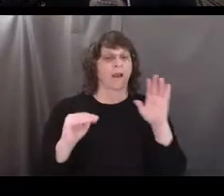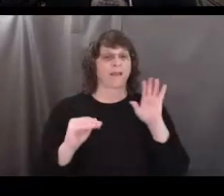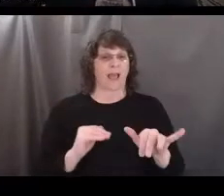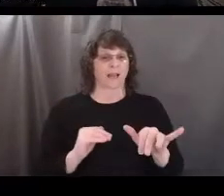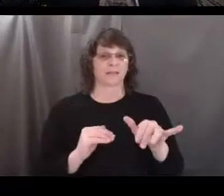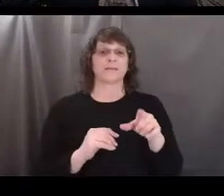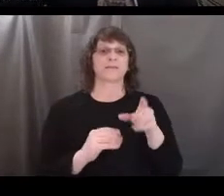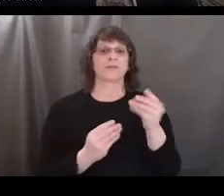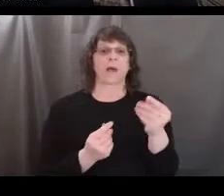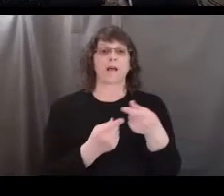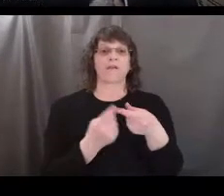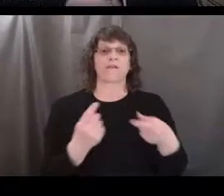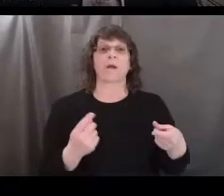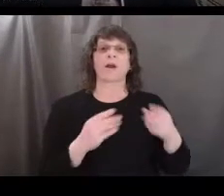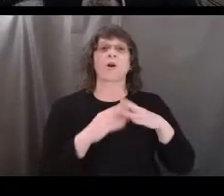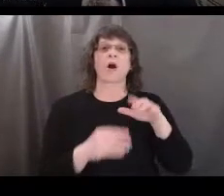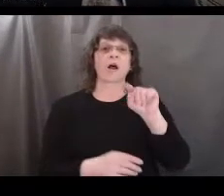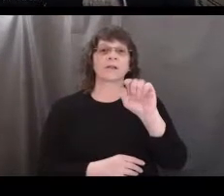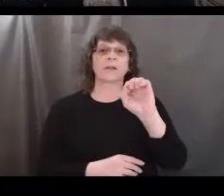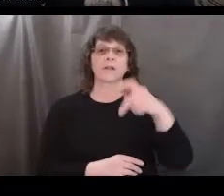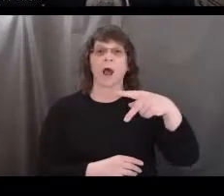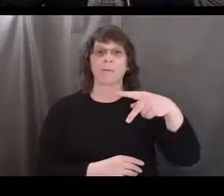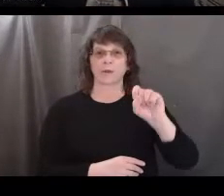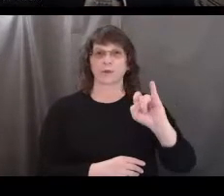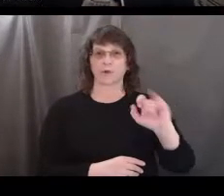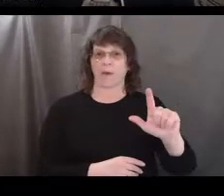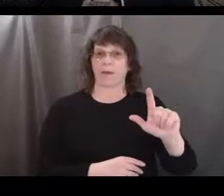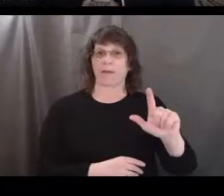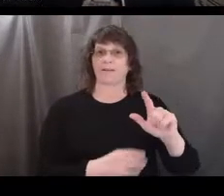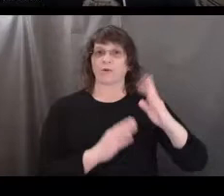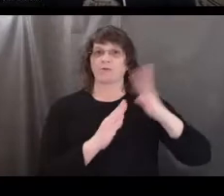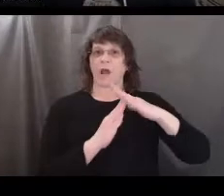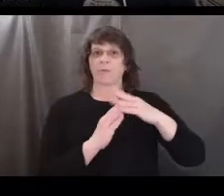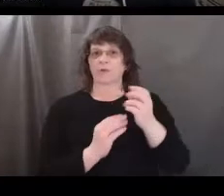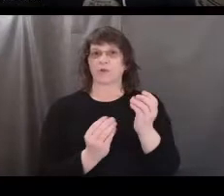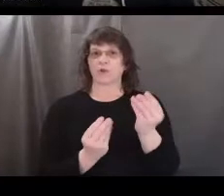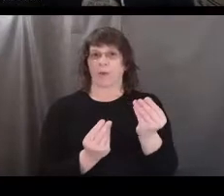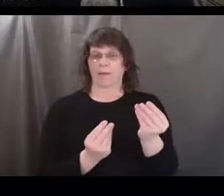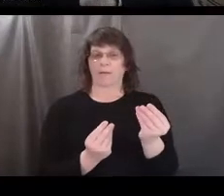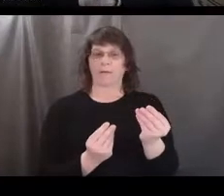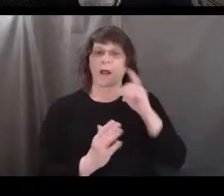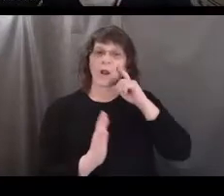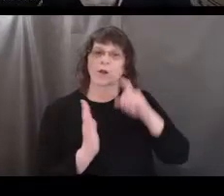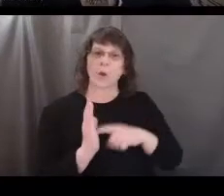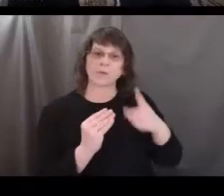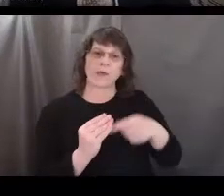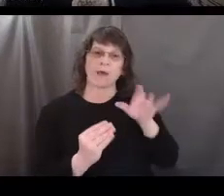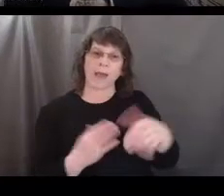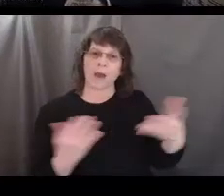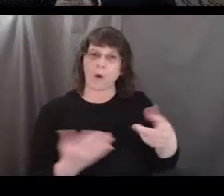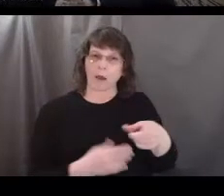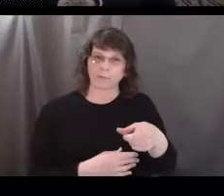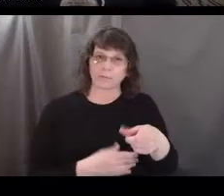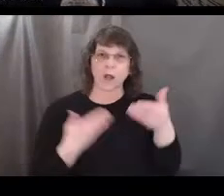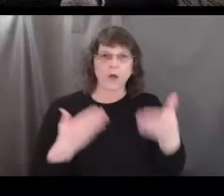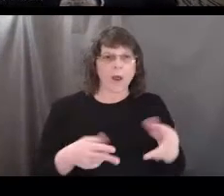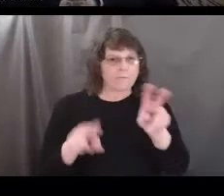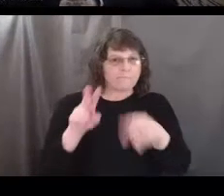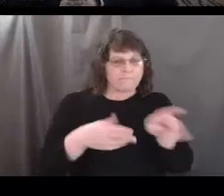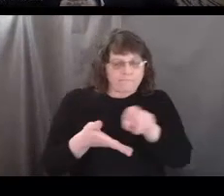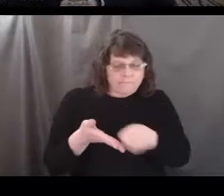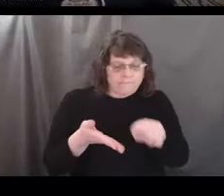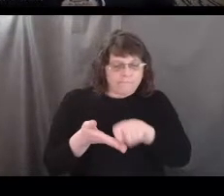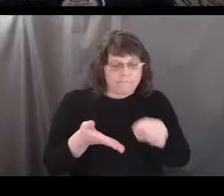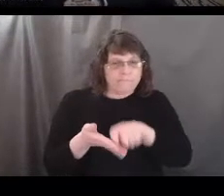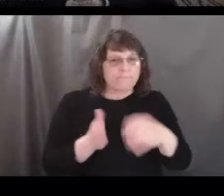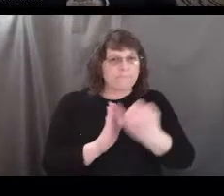soil is from what's called the top soil. Let's notice some things about this. Go ahead and make some more notes or